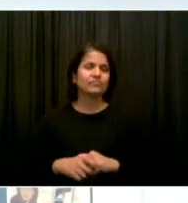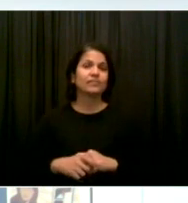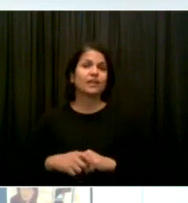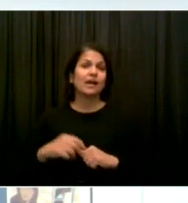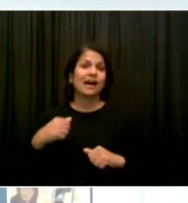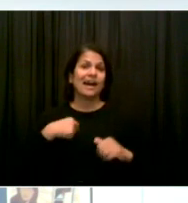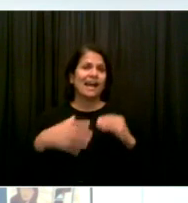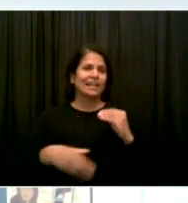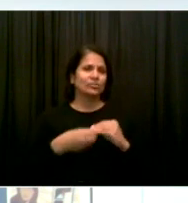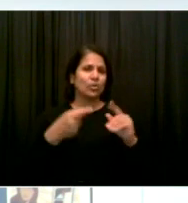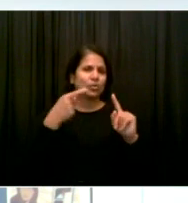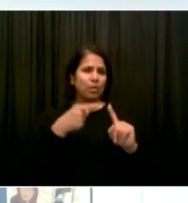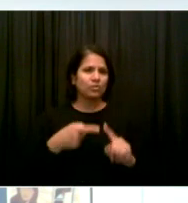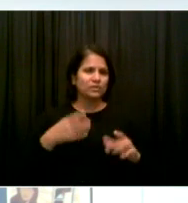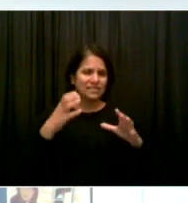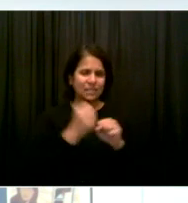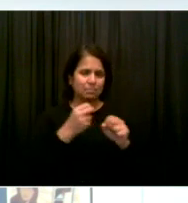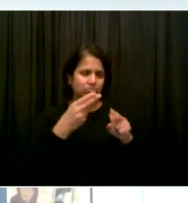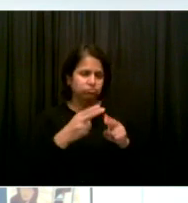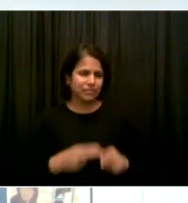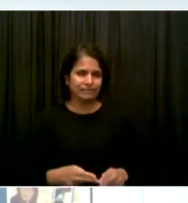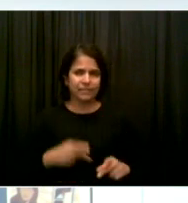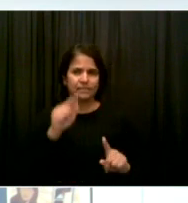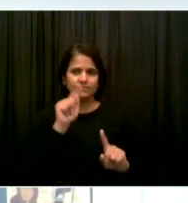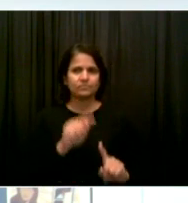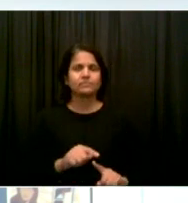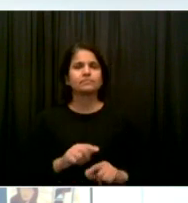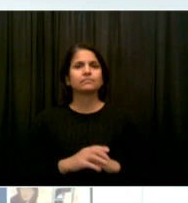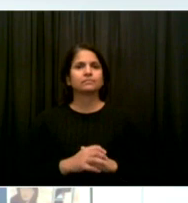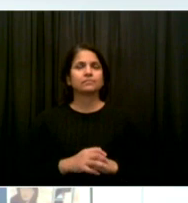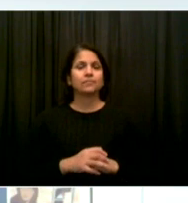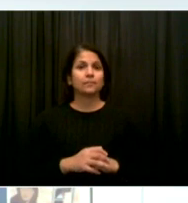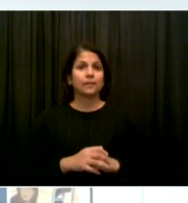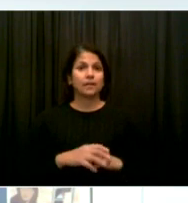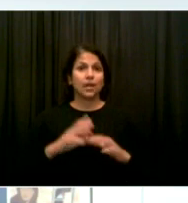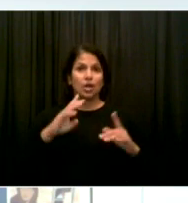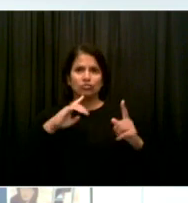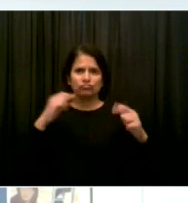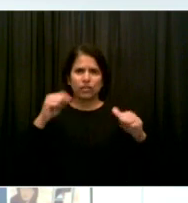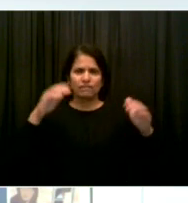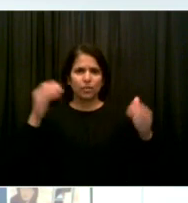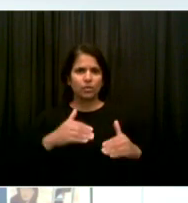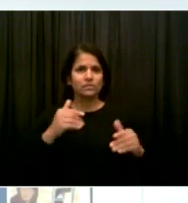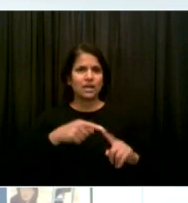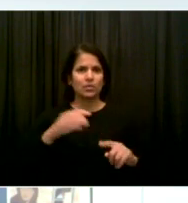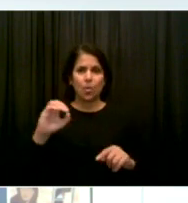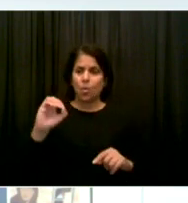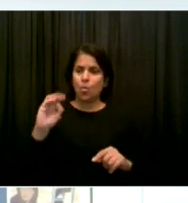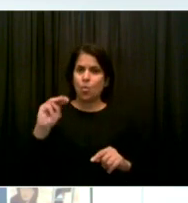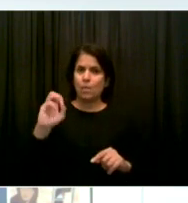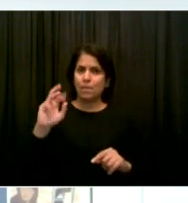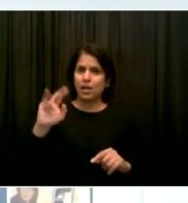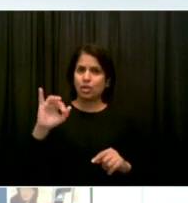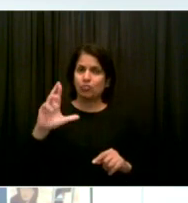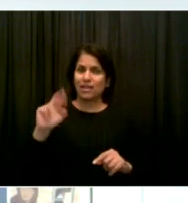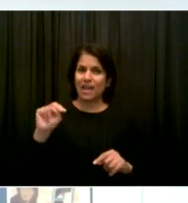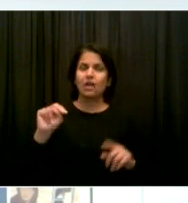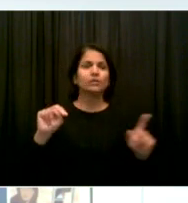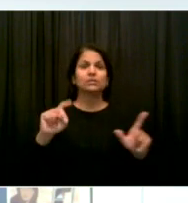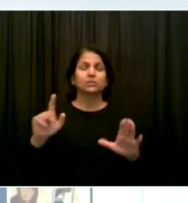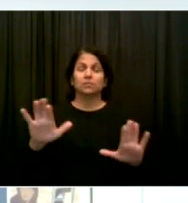to your thoughtful question, Amanda, and focus on Omicron, because that is the threat that is before us right now.